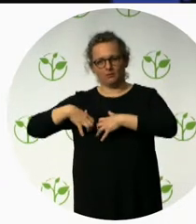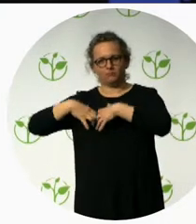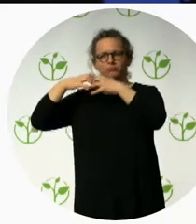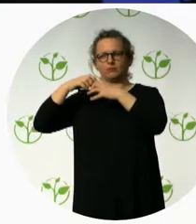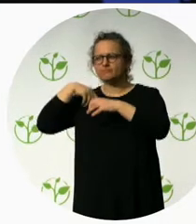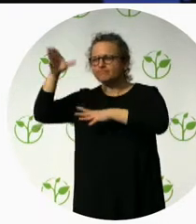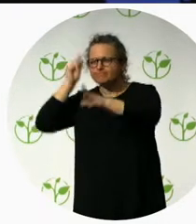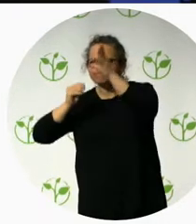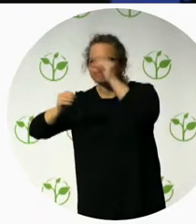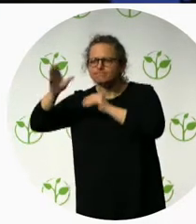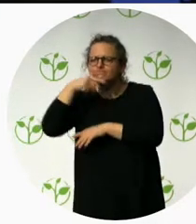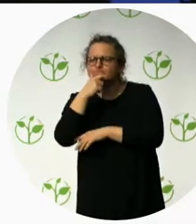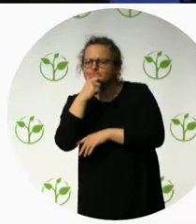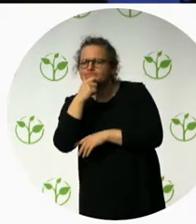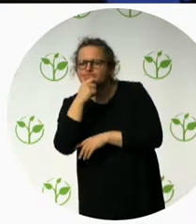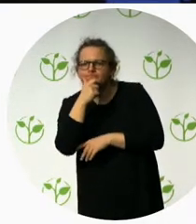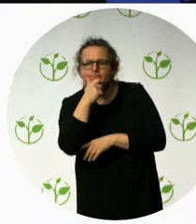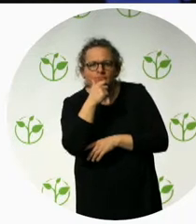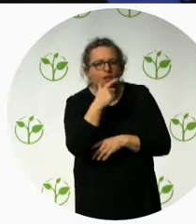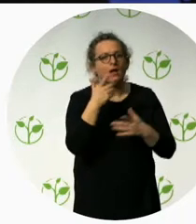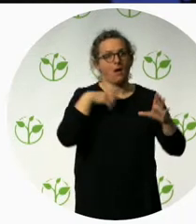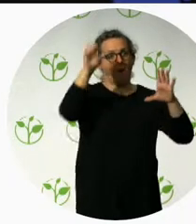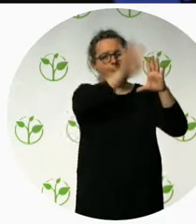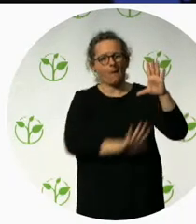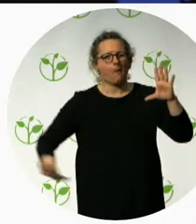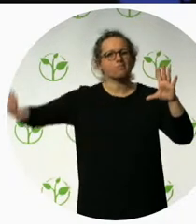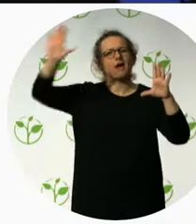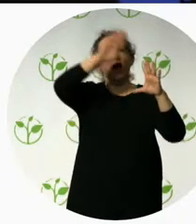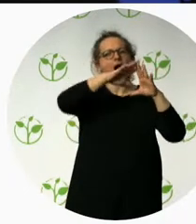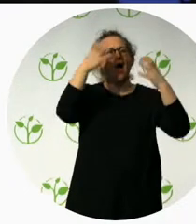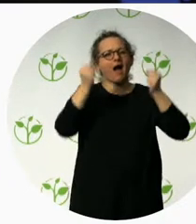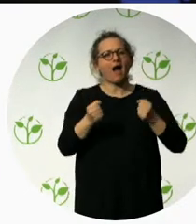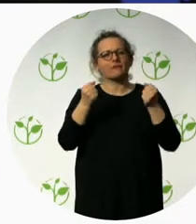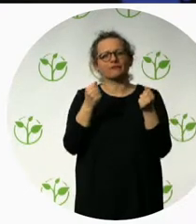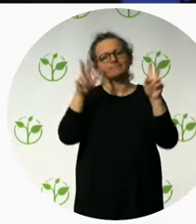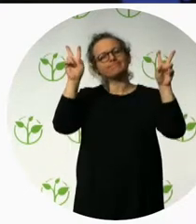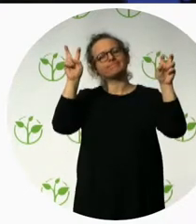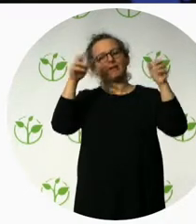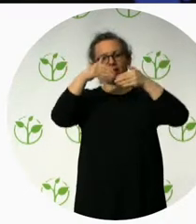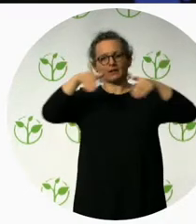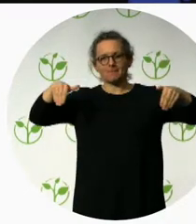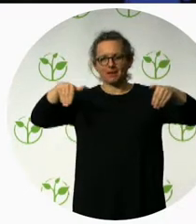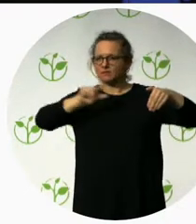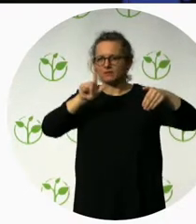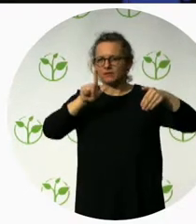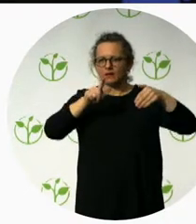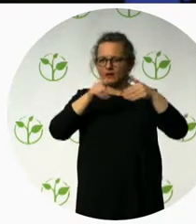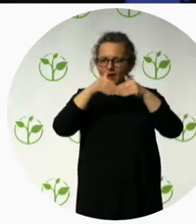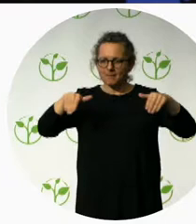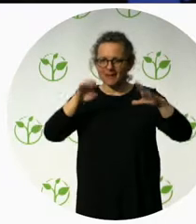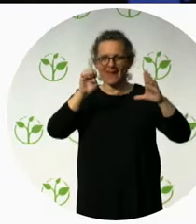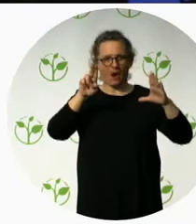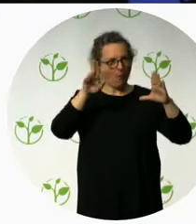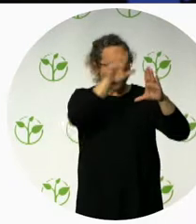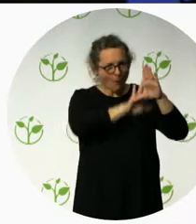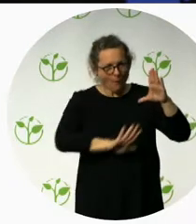beginning by the European Commission, that became a business after that, because we became a tour operator and we are